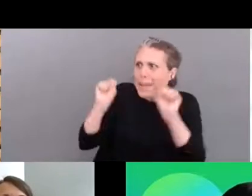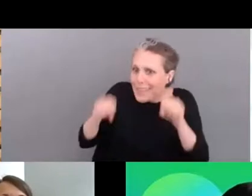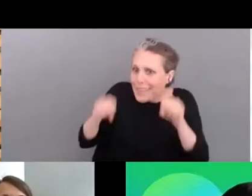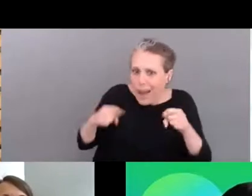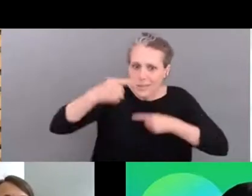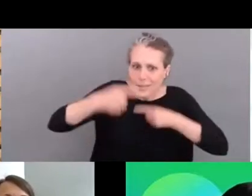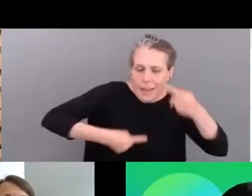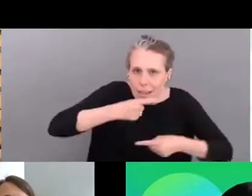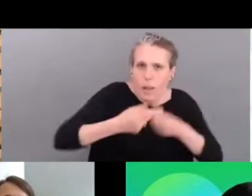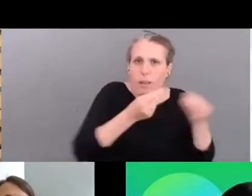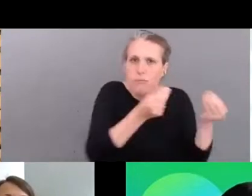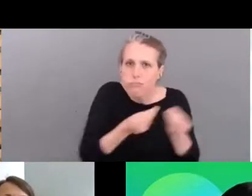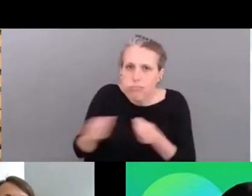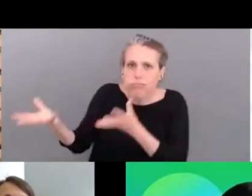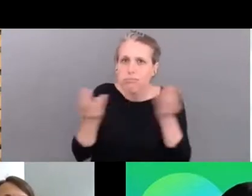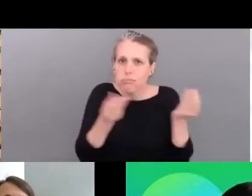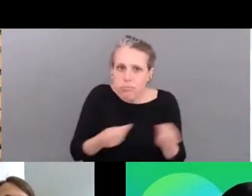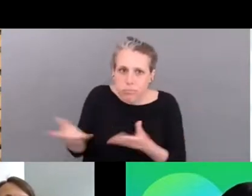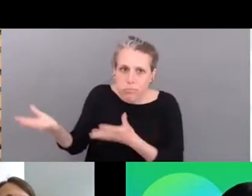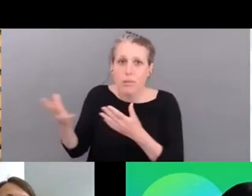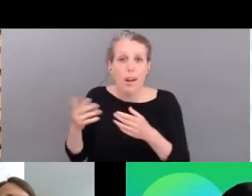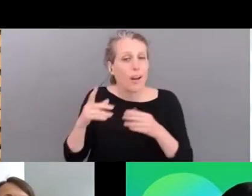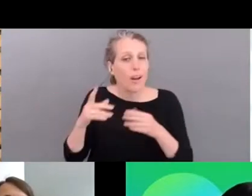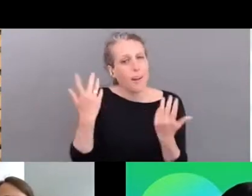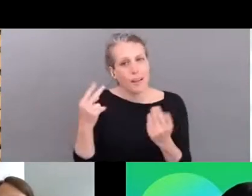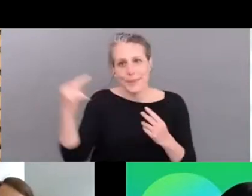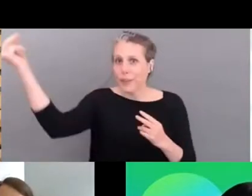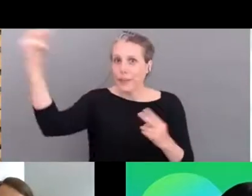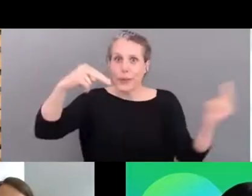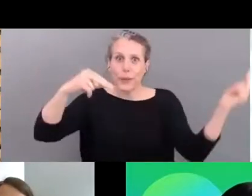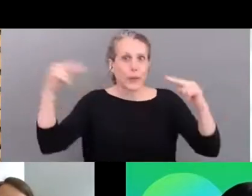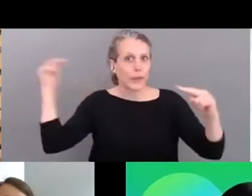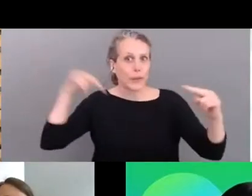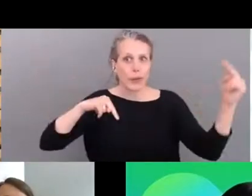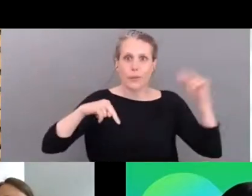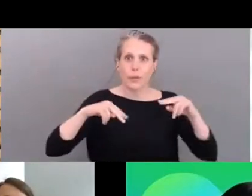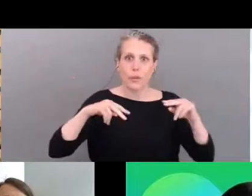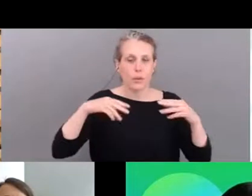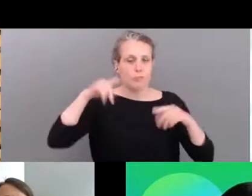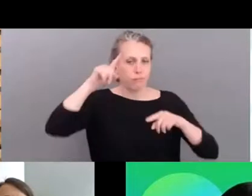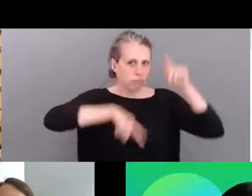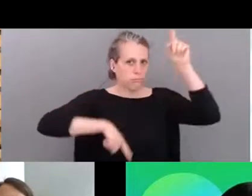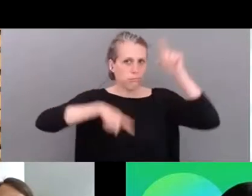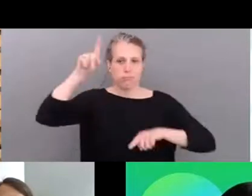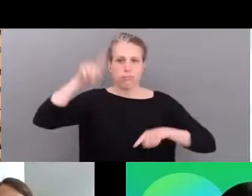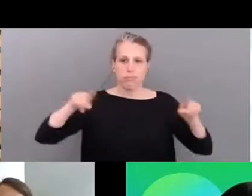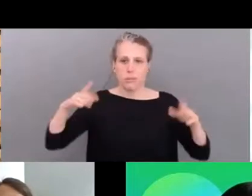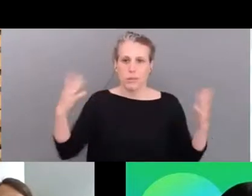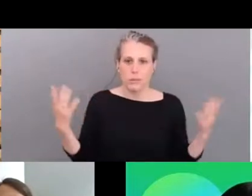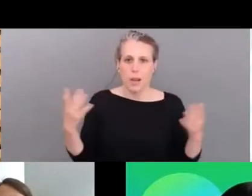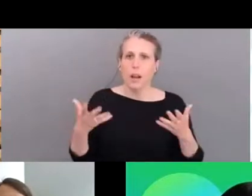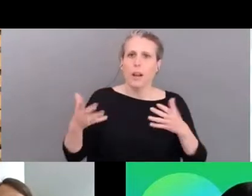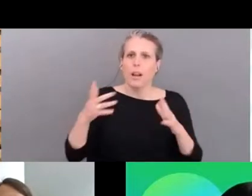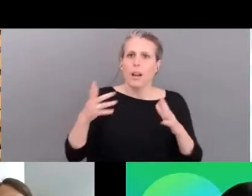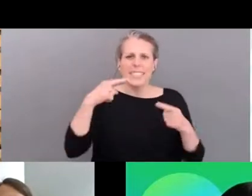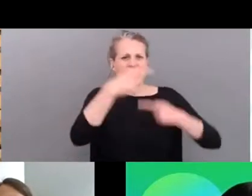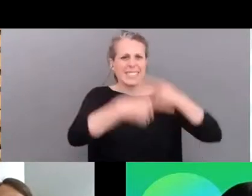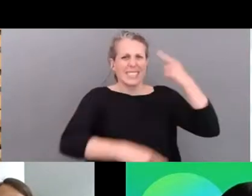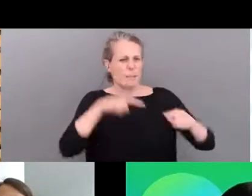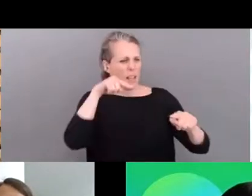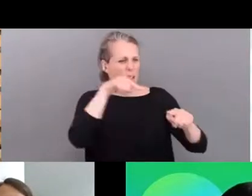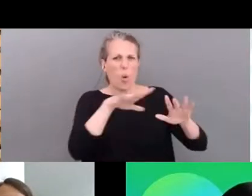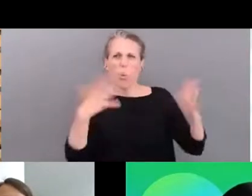everybody got like a different definition for what is a good initiative what is sustainability i mean this kind of question is